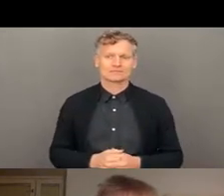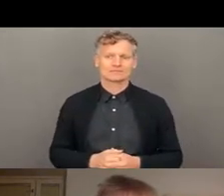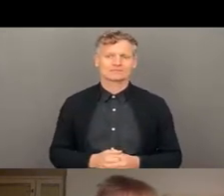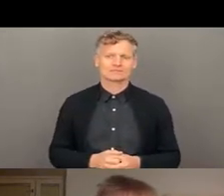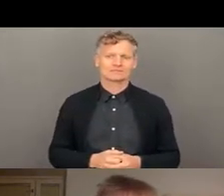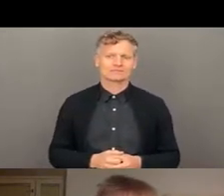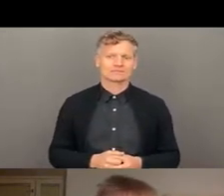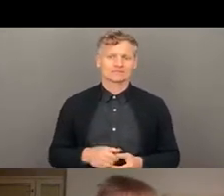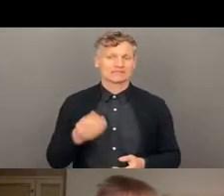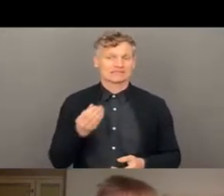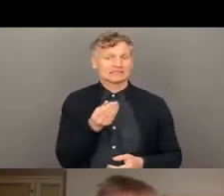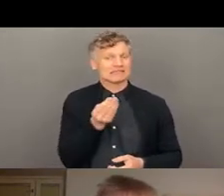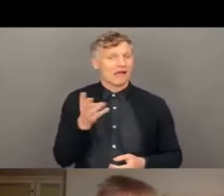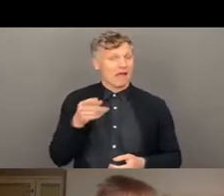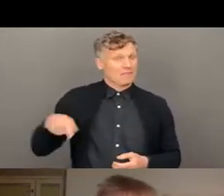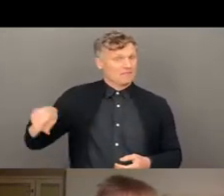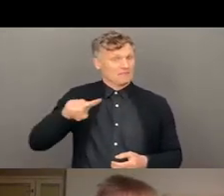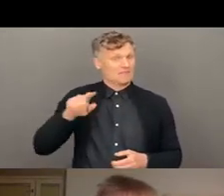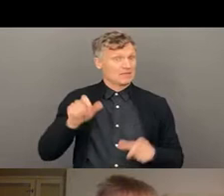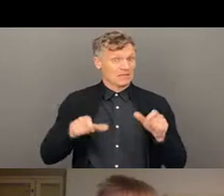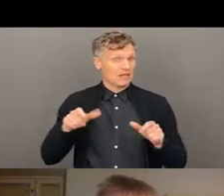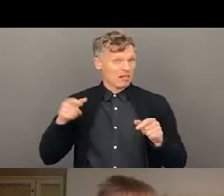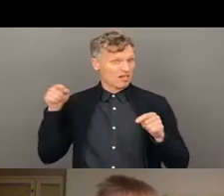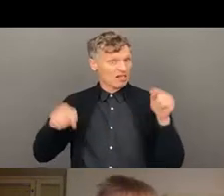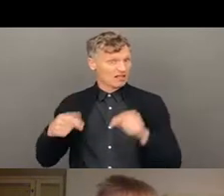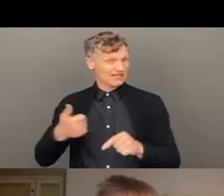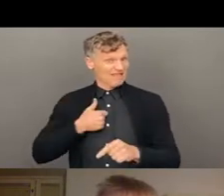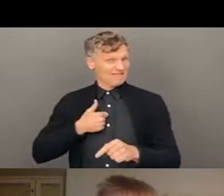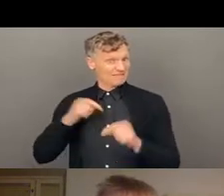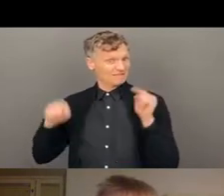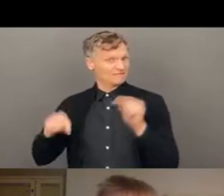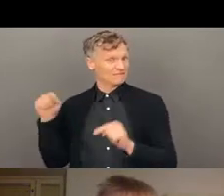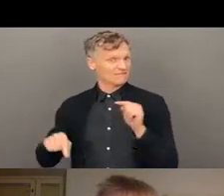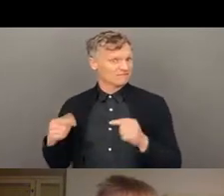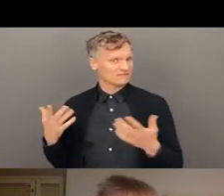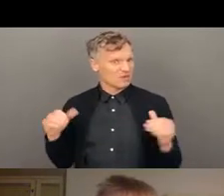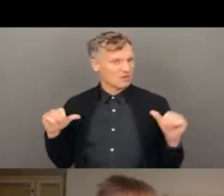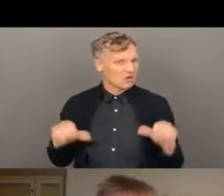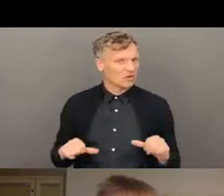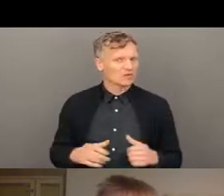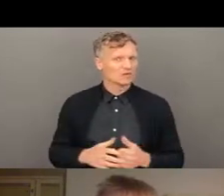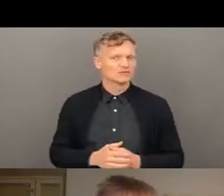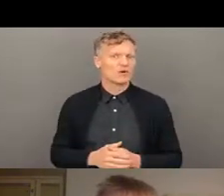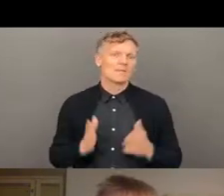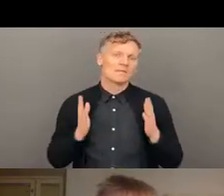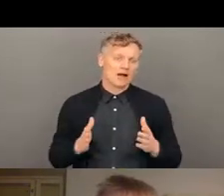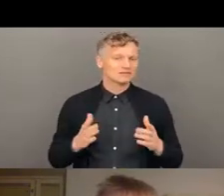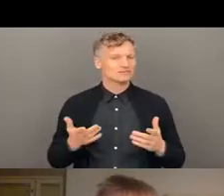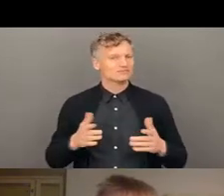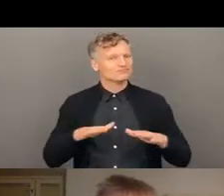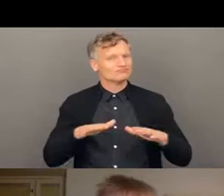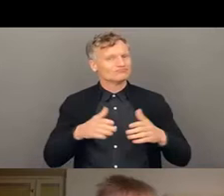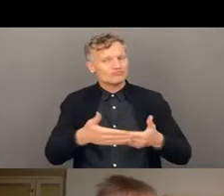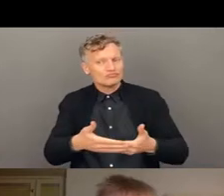awareness programs and safeguarding and child protection instead of introducing something new